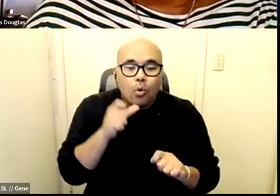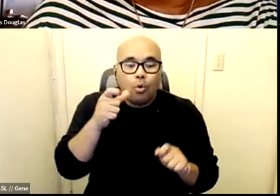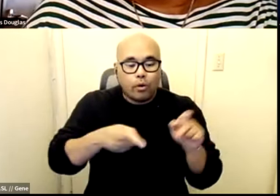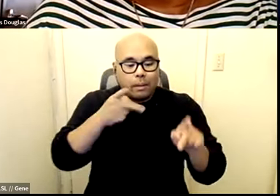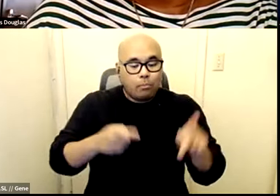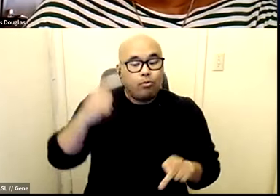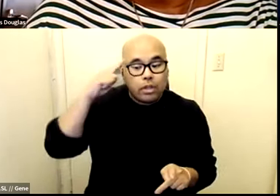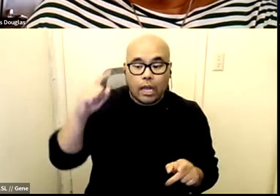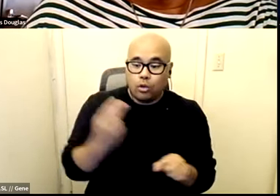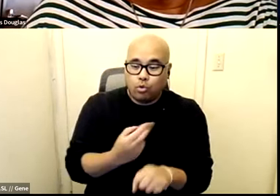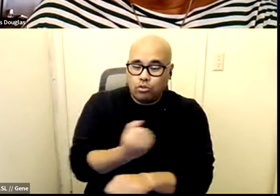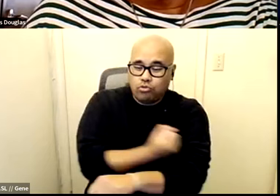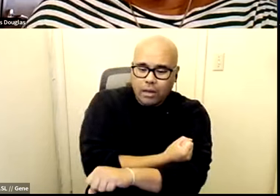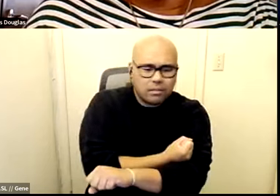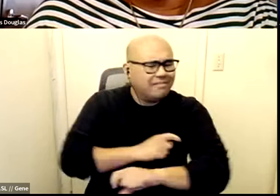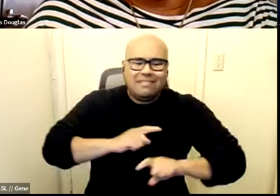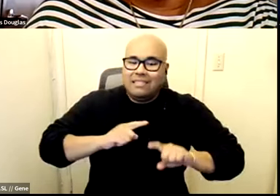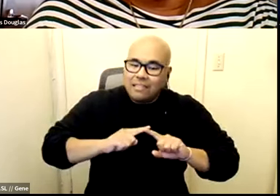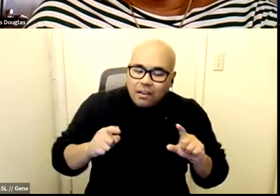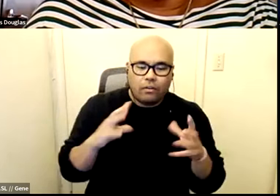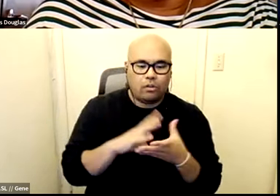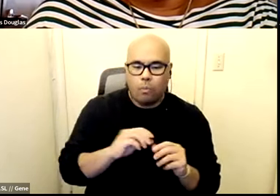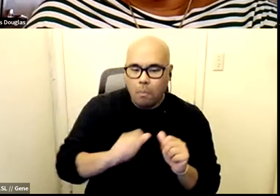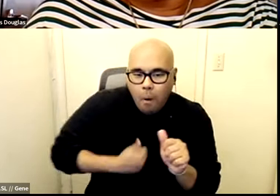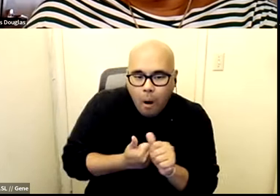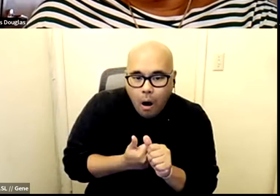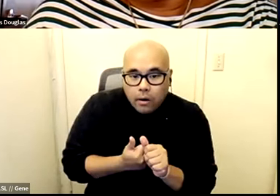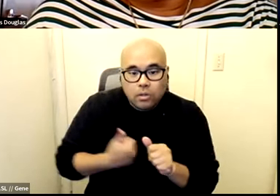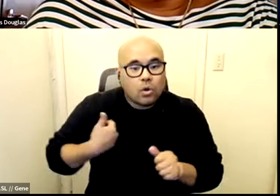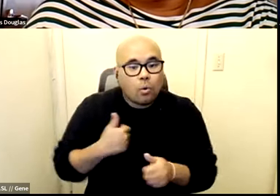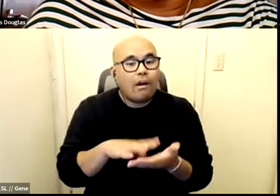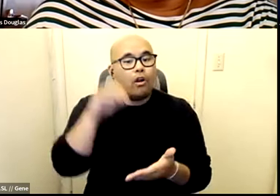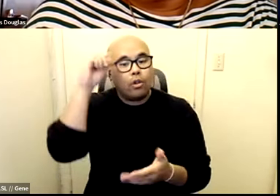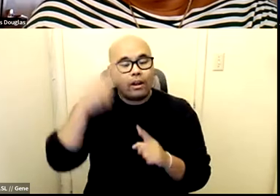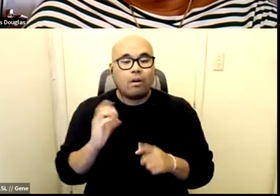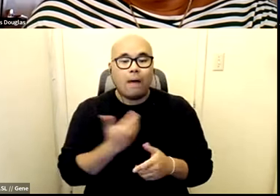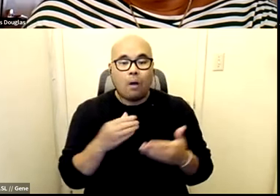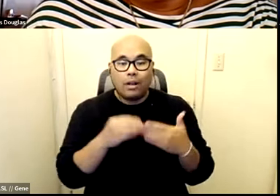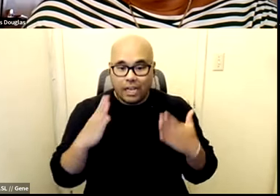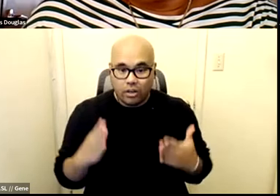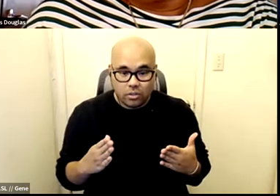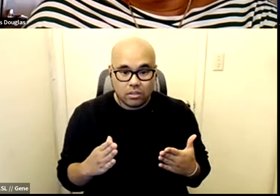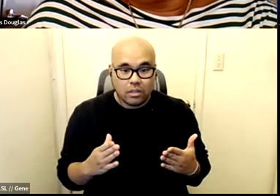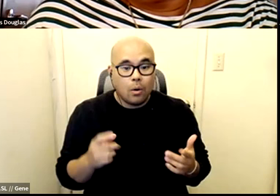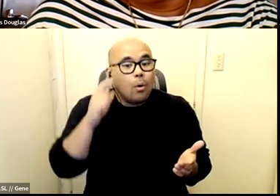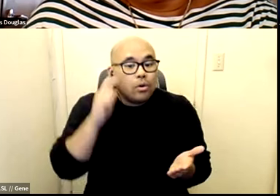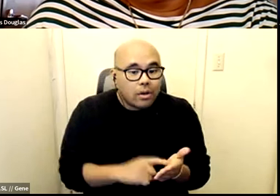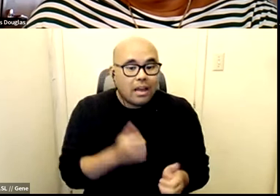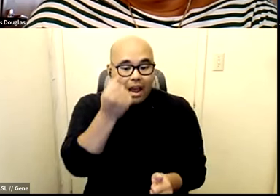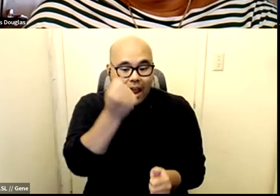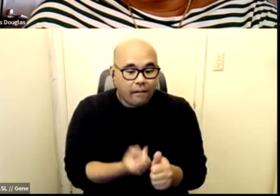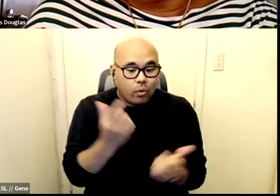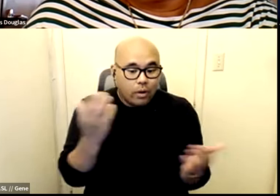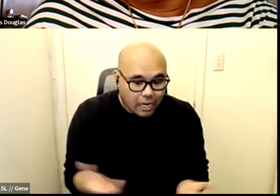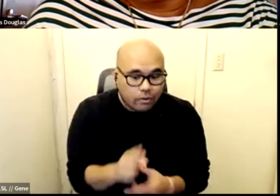and really to some degree what we are learning from our leaders is that everyone in these united